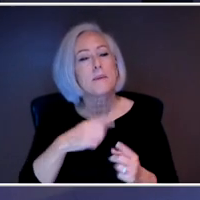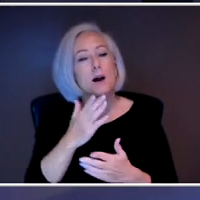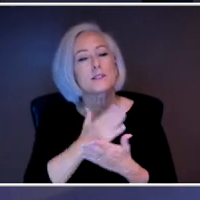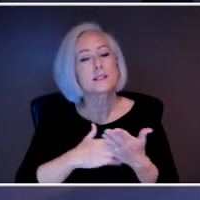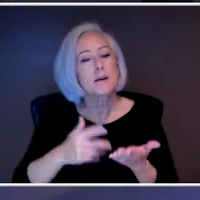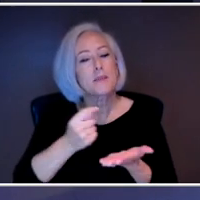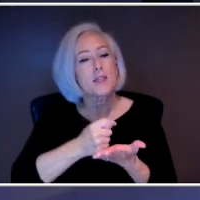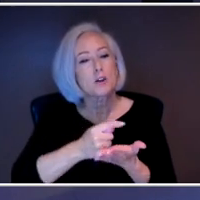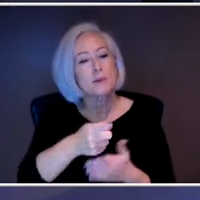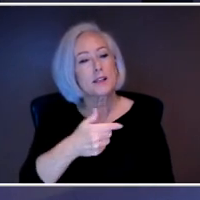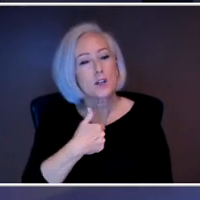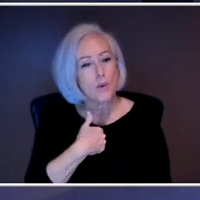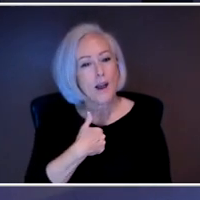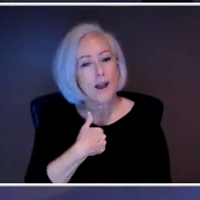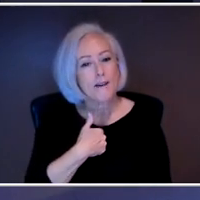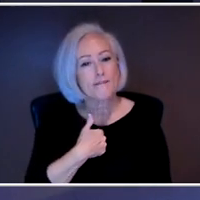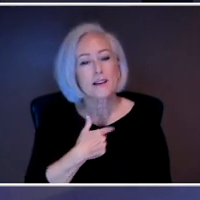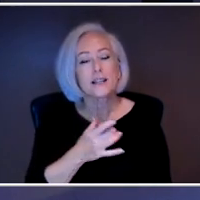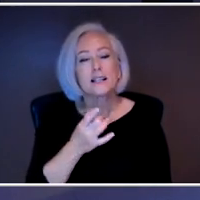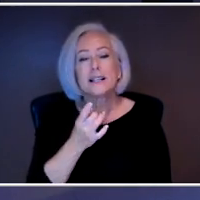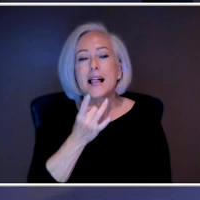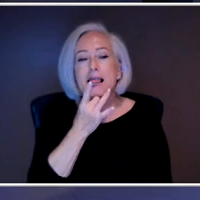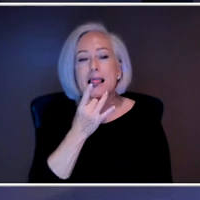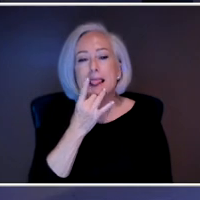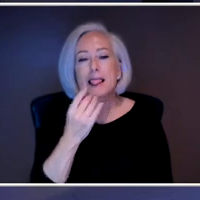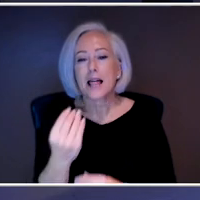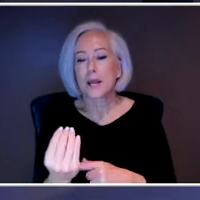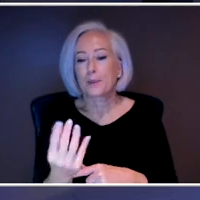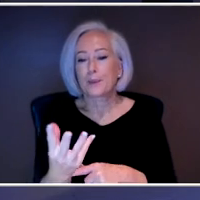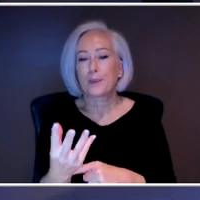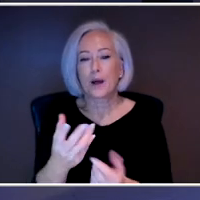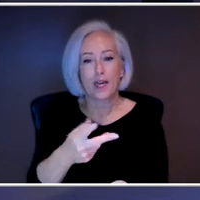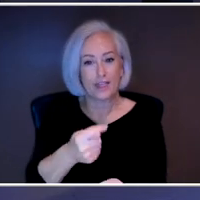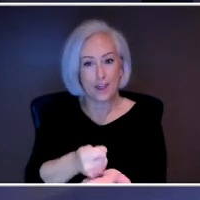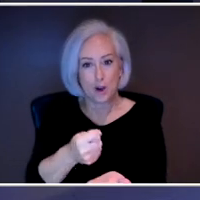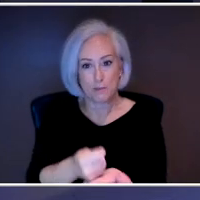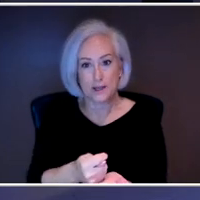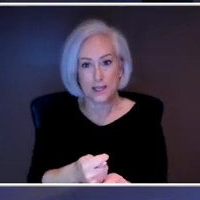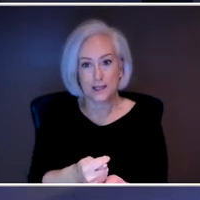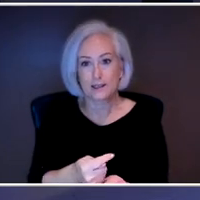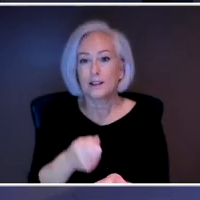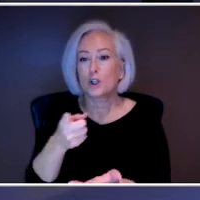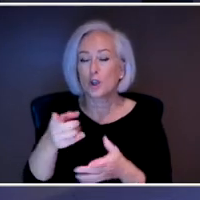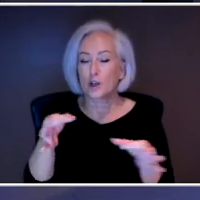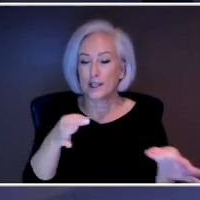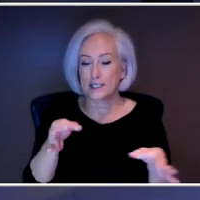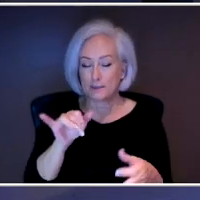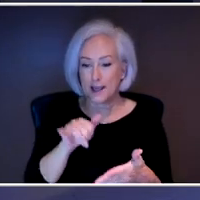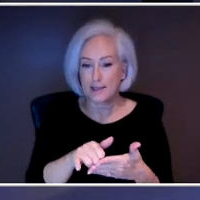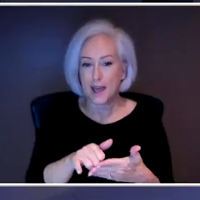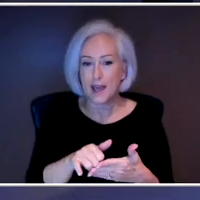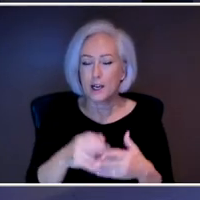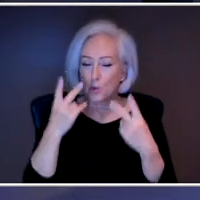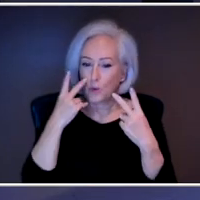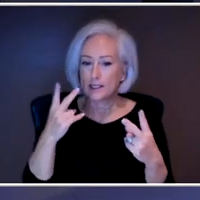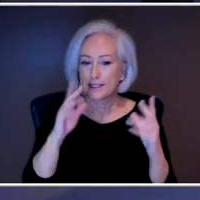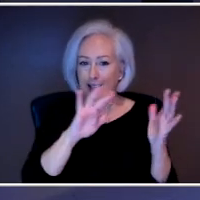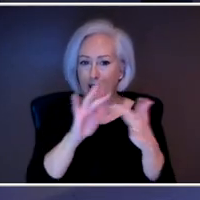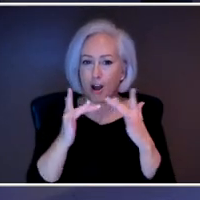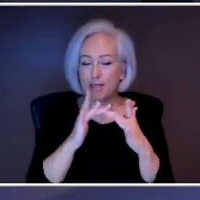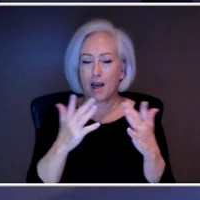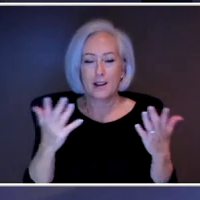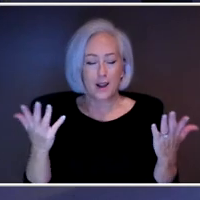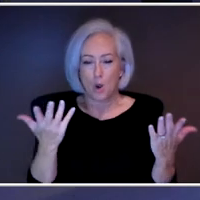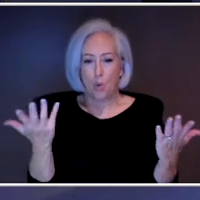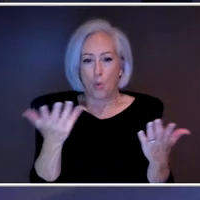therapy. You're going to explain what it is. And we've kind of heard about it. And these are all over the internet. But I want to know what it is, how it works, and how